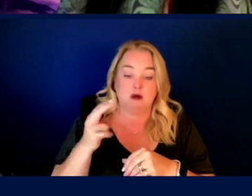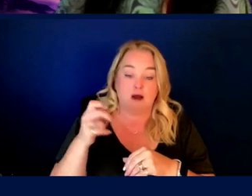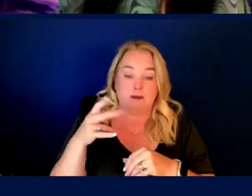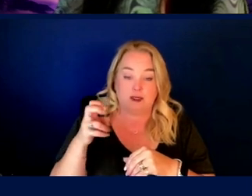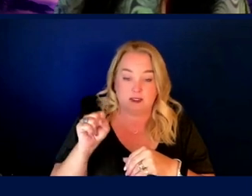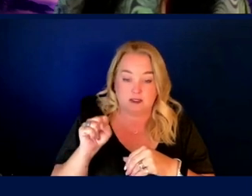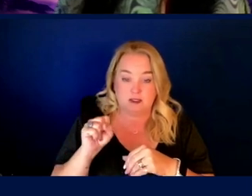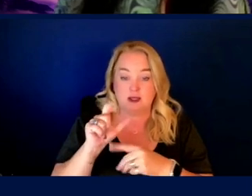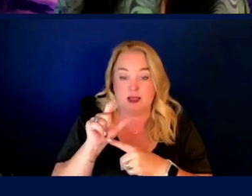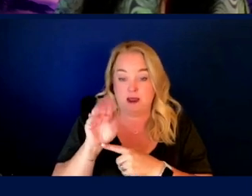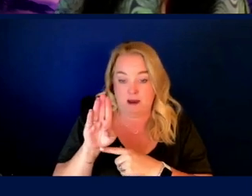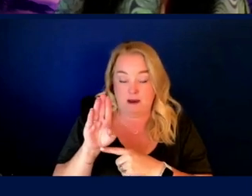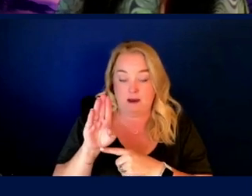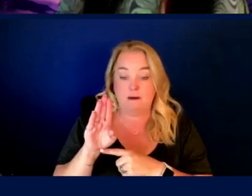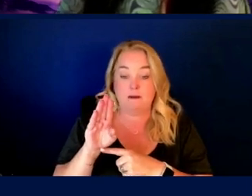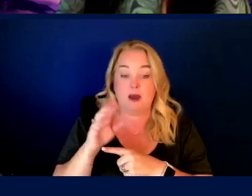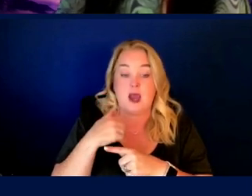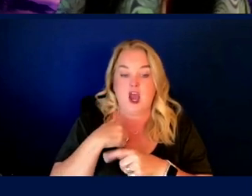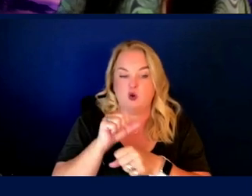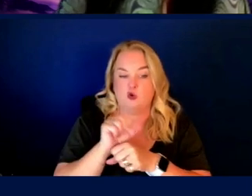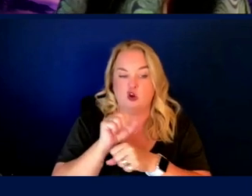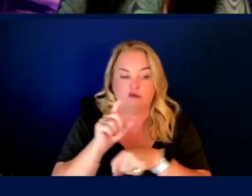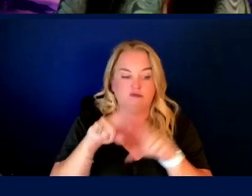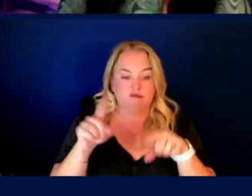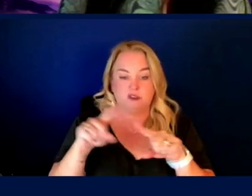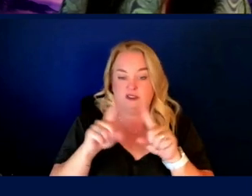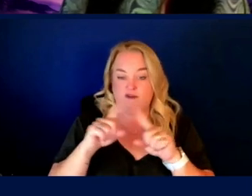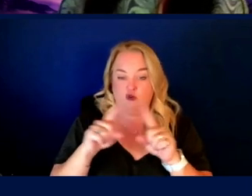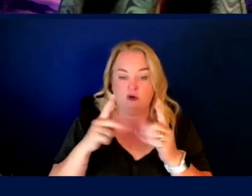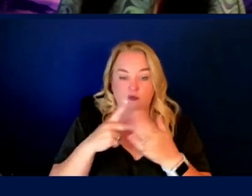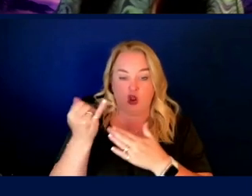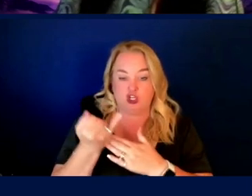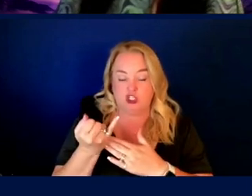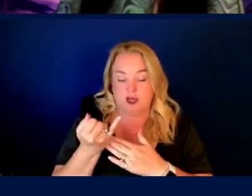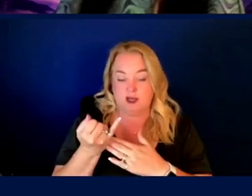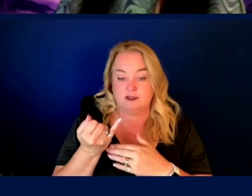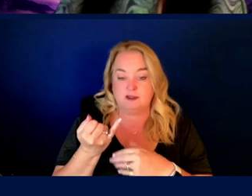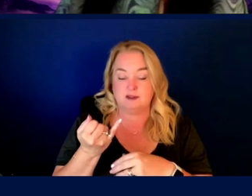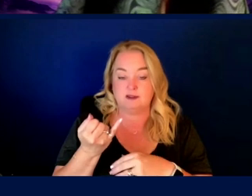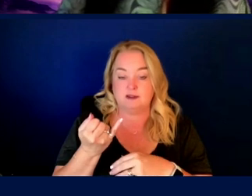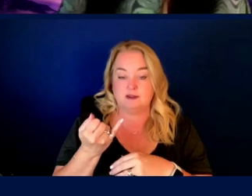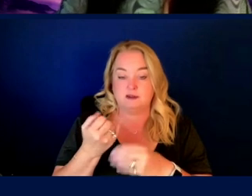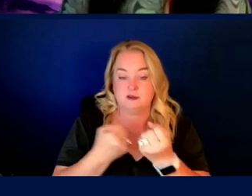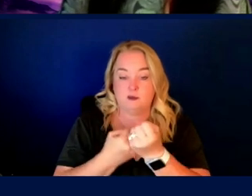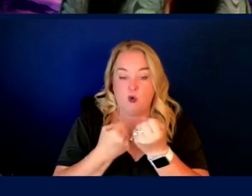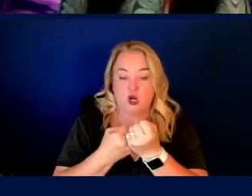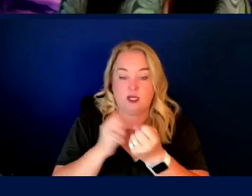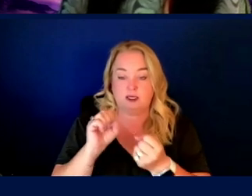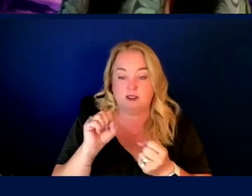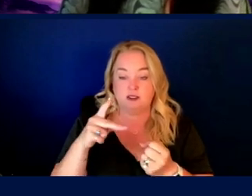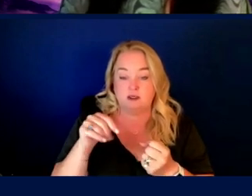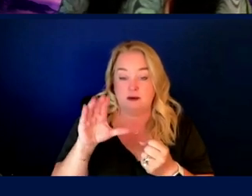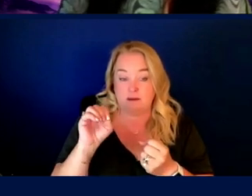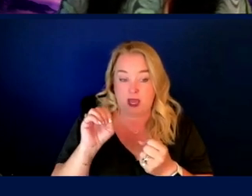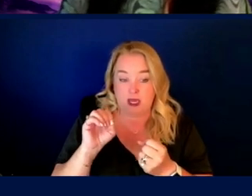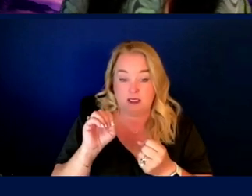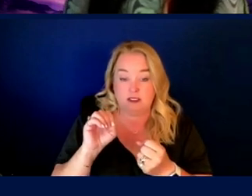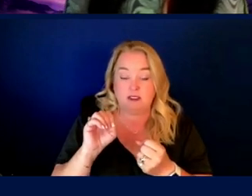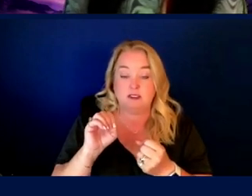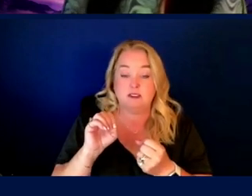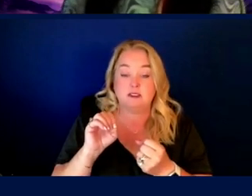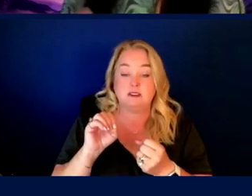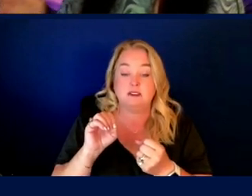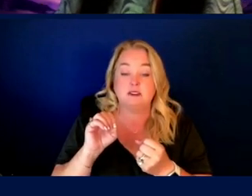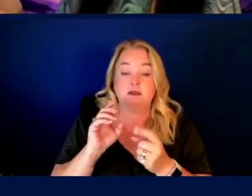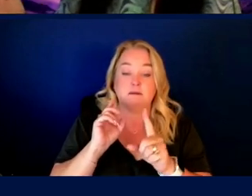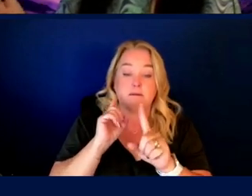day to day. I work on a variety of projects, uh, primarily, uh, supporting space missions. Uh, I currently support the